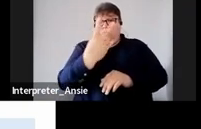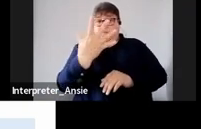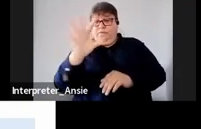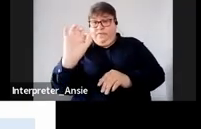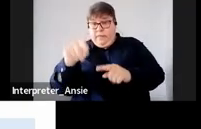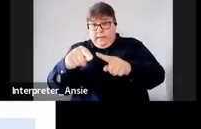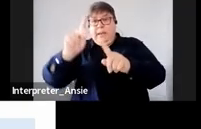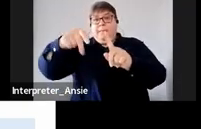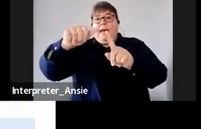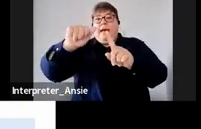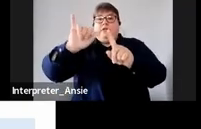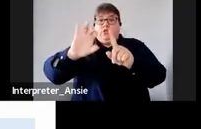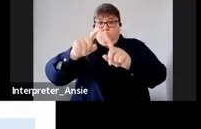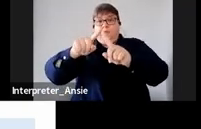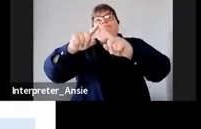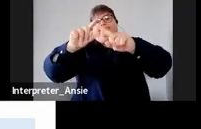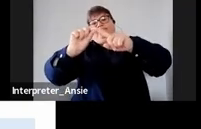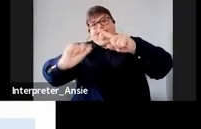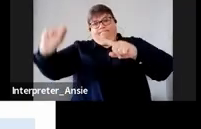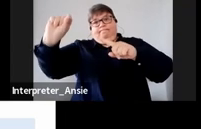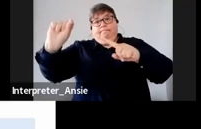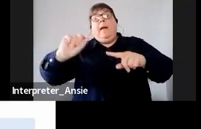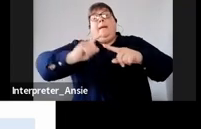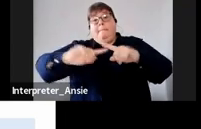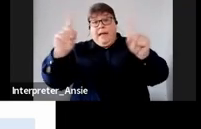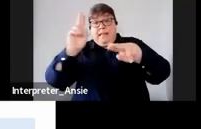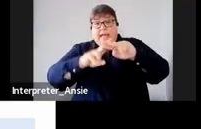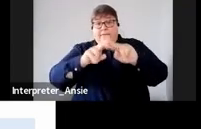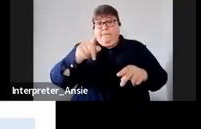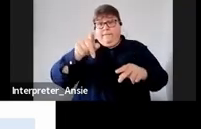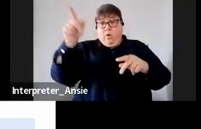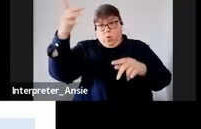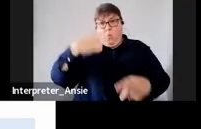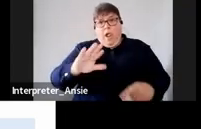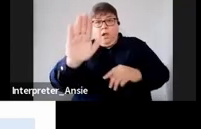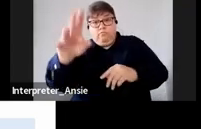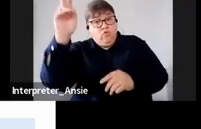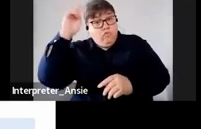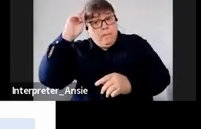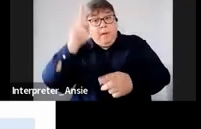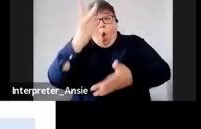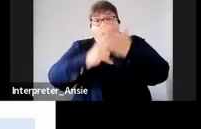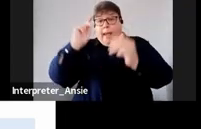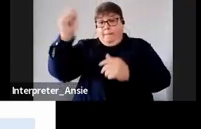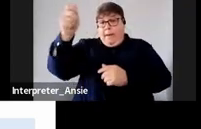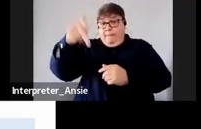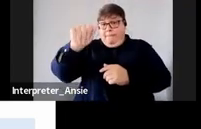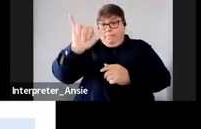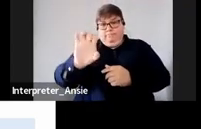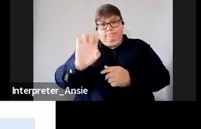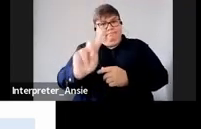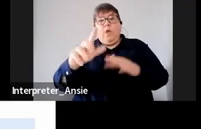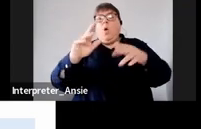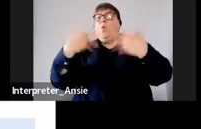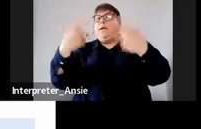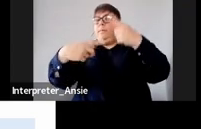will have the burden to say that but you still owe SARS UIF payment so instead of showing it if you've